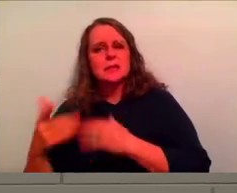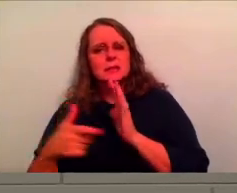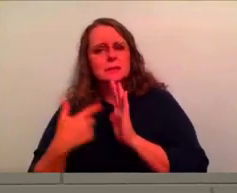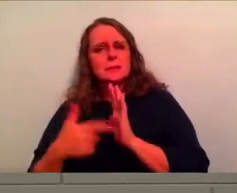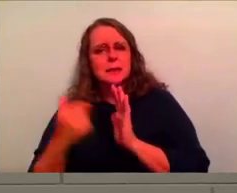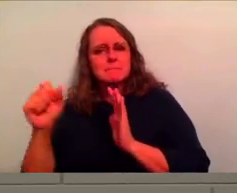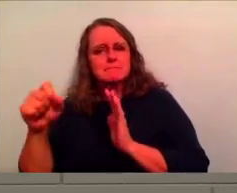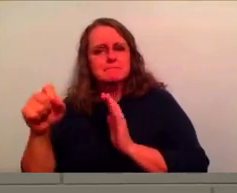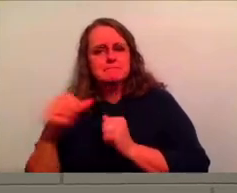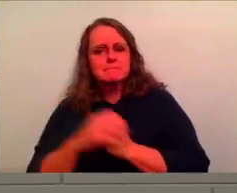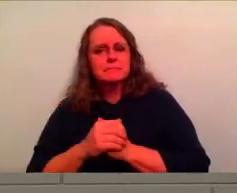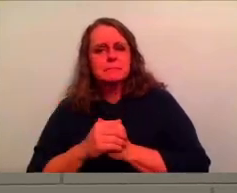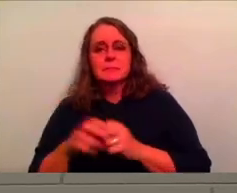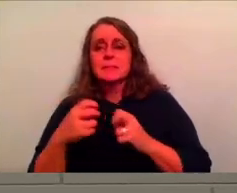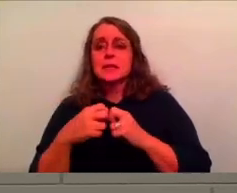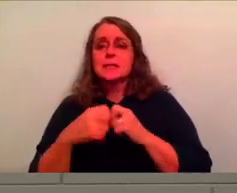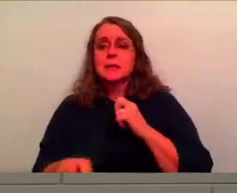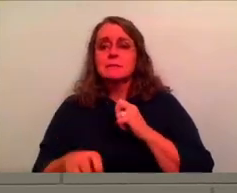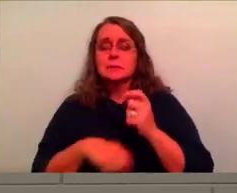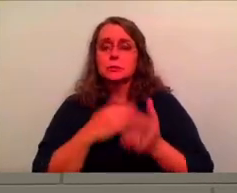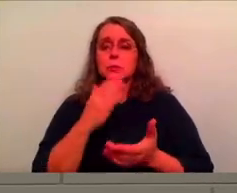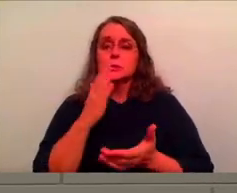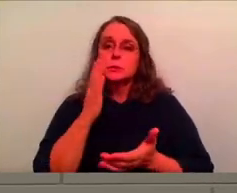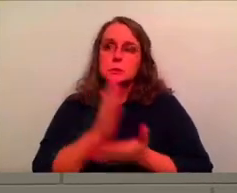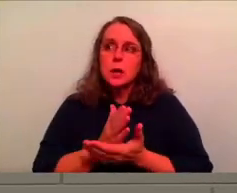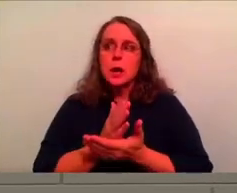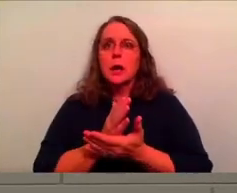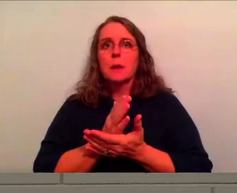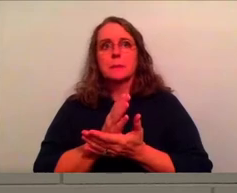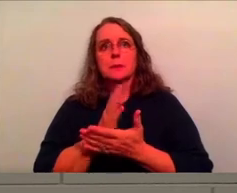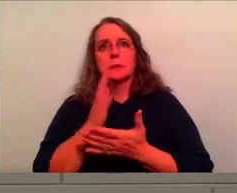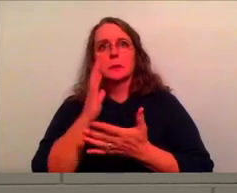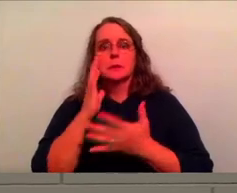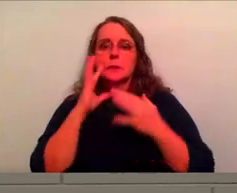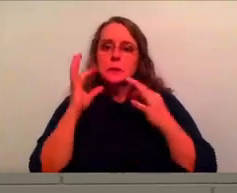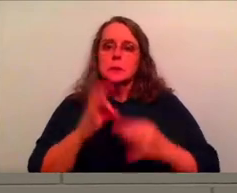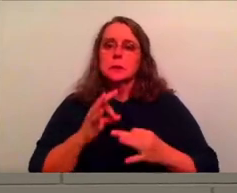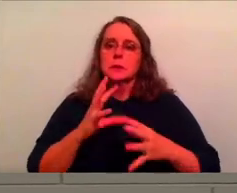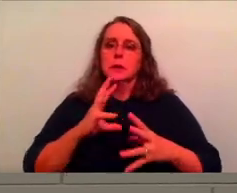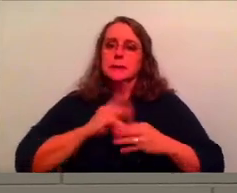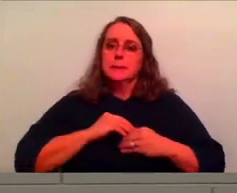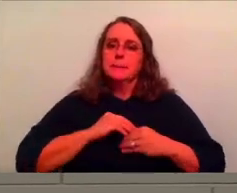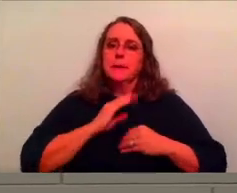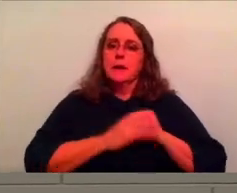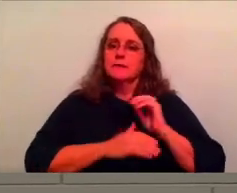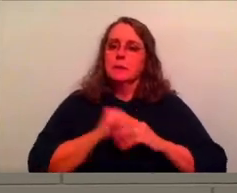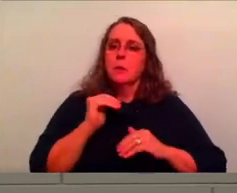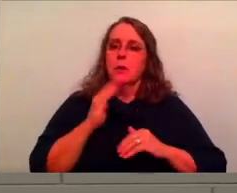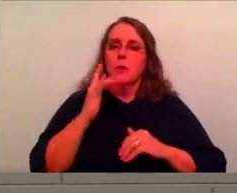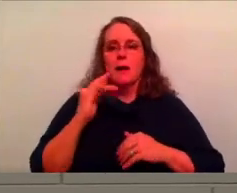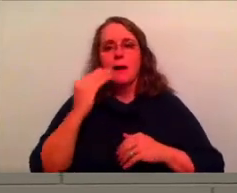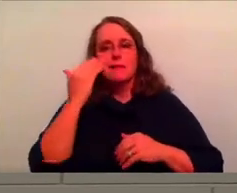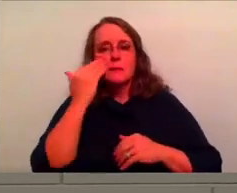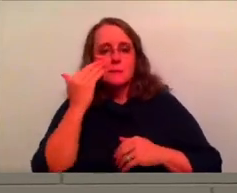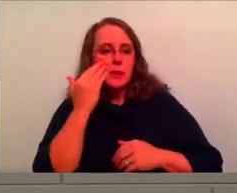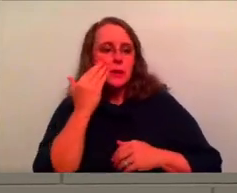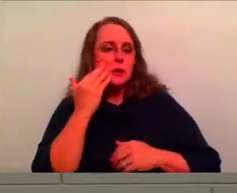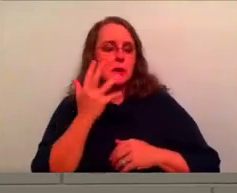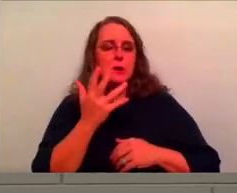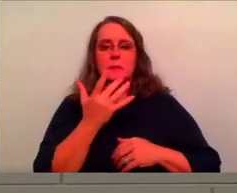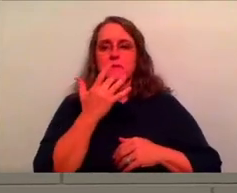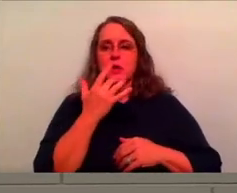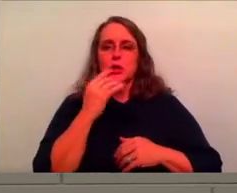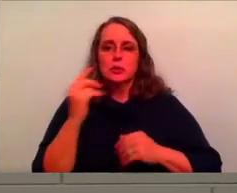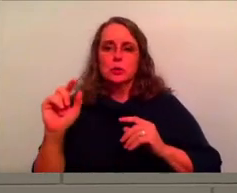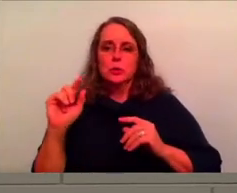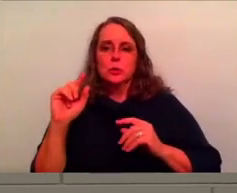it's tough to, to stop choosing the comfortable because we're so used to it. It's so familiar to us and, and we just want to keep going back